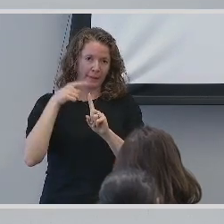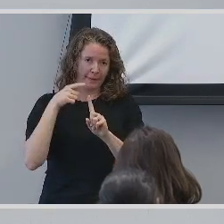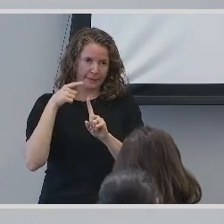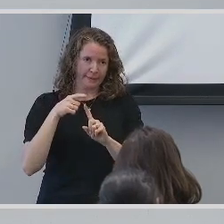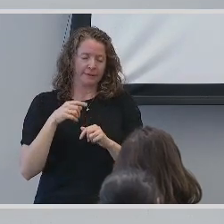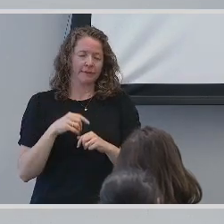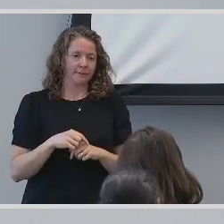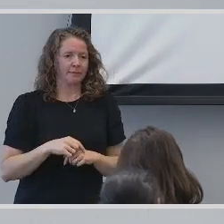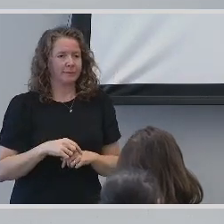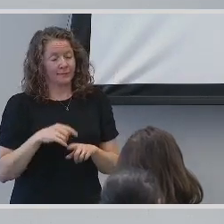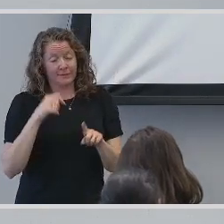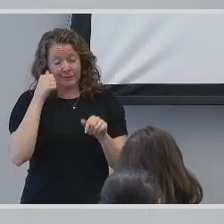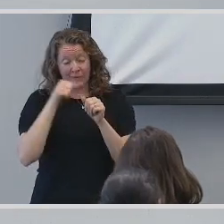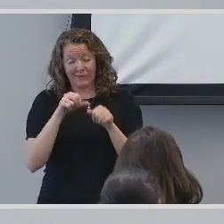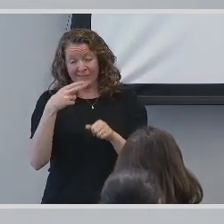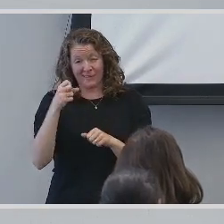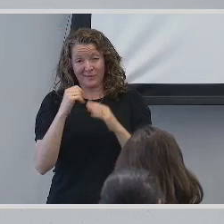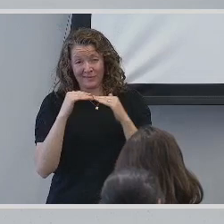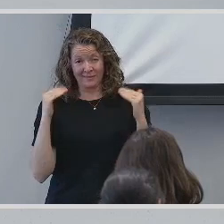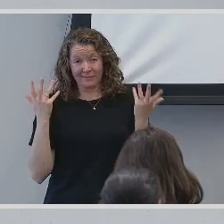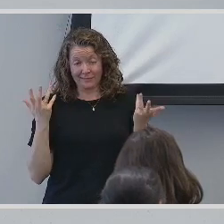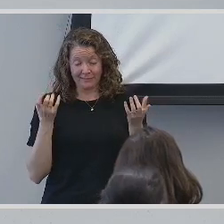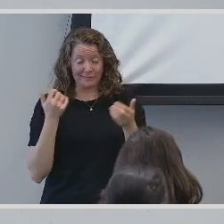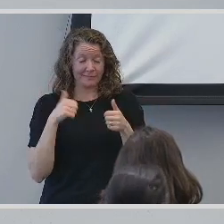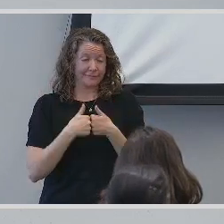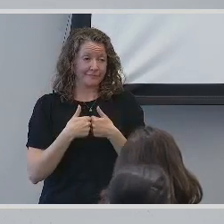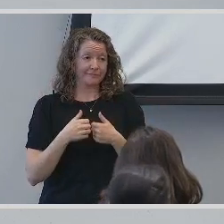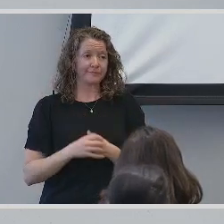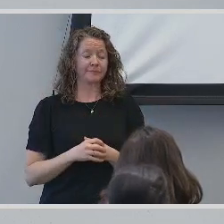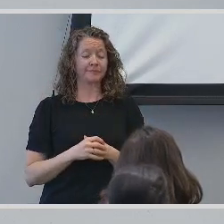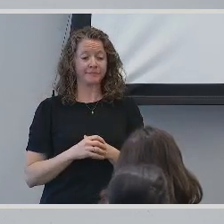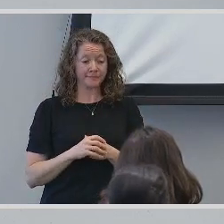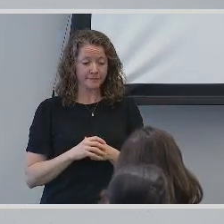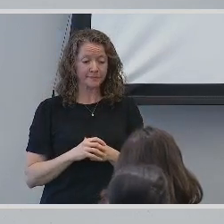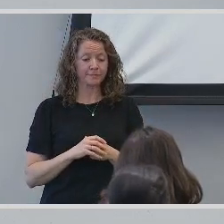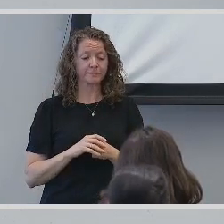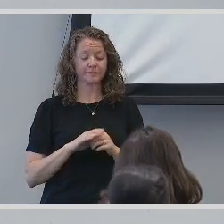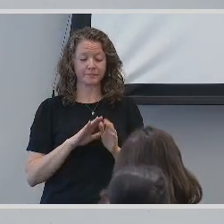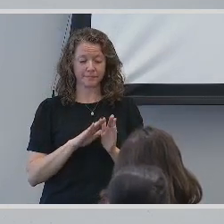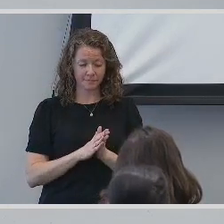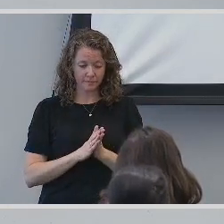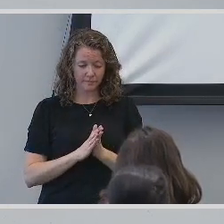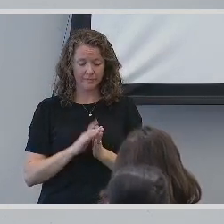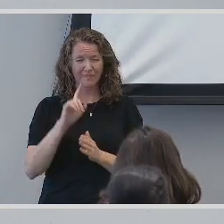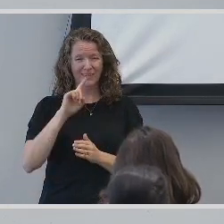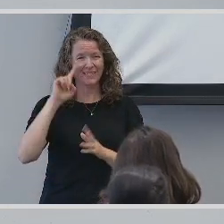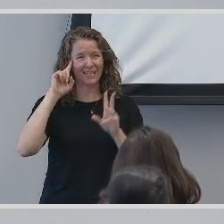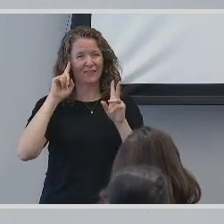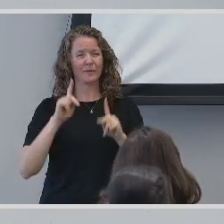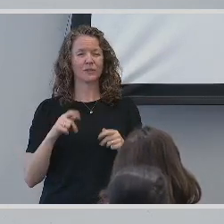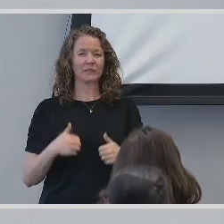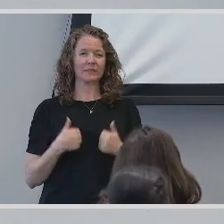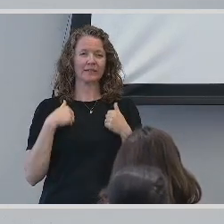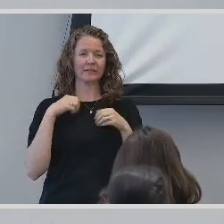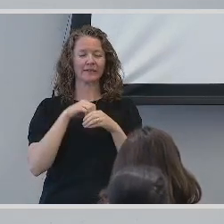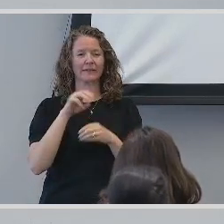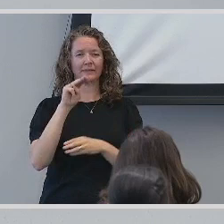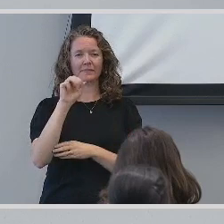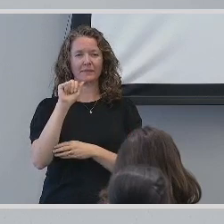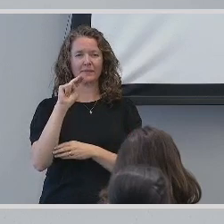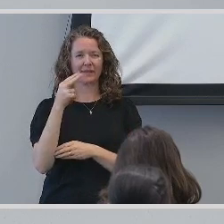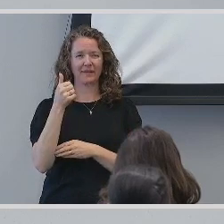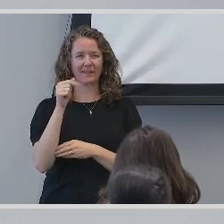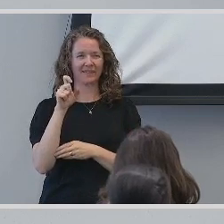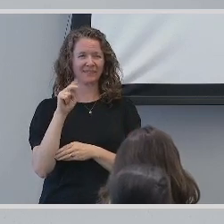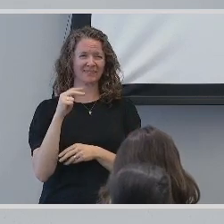Outside of my academic life, navigating daily life as a deaf individual in Manhattan presented a unique set of challenges.